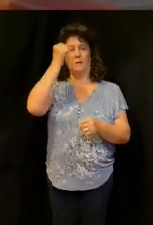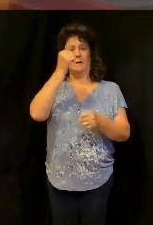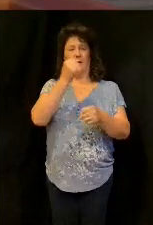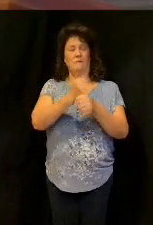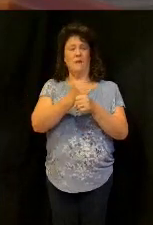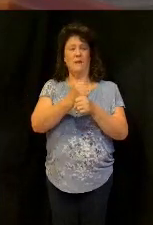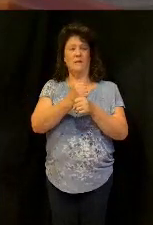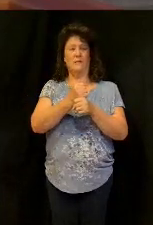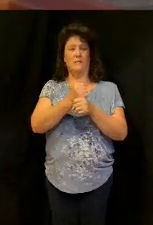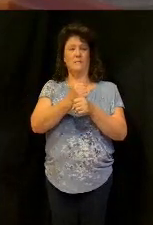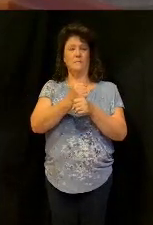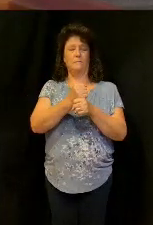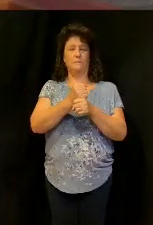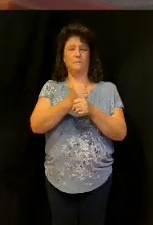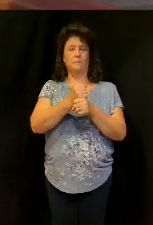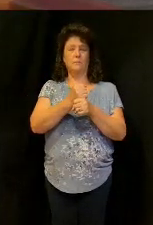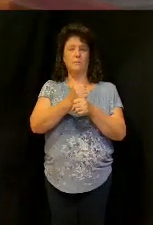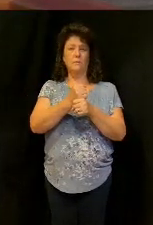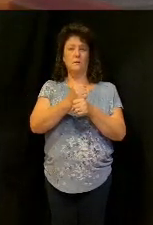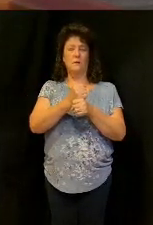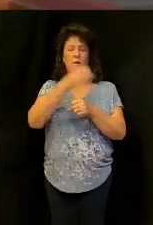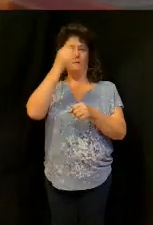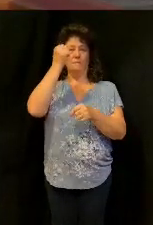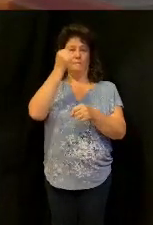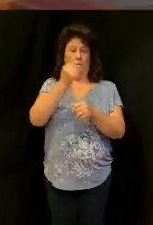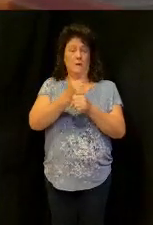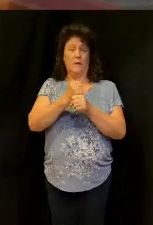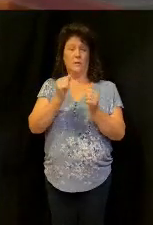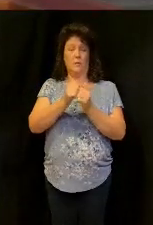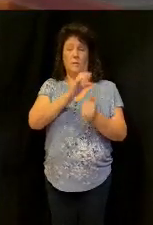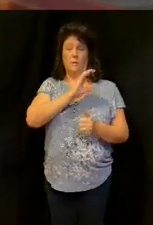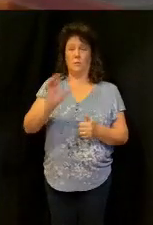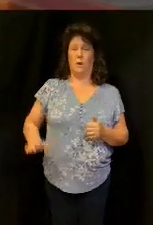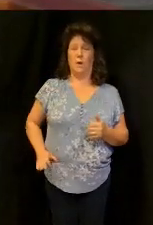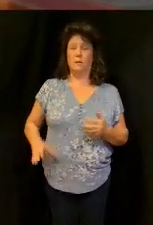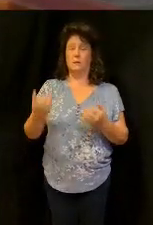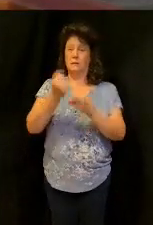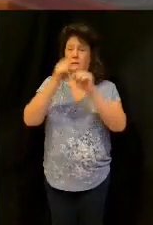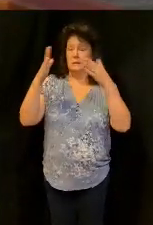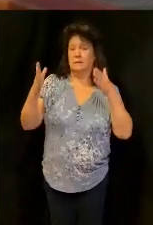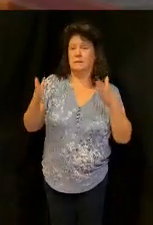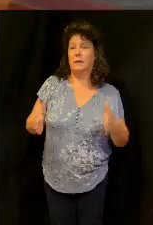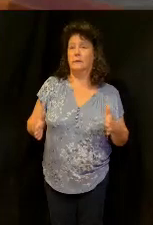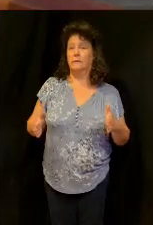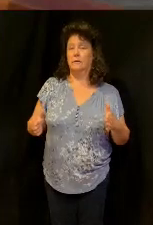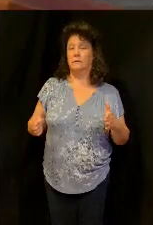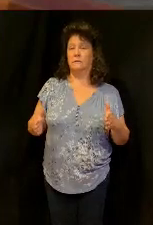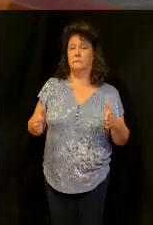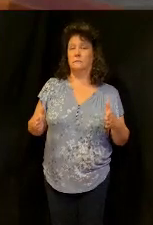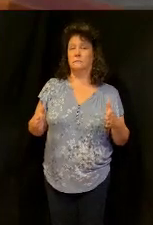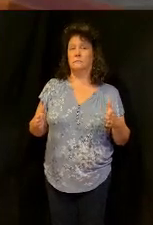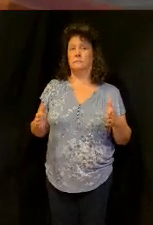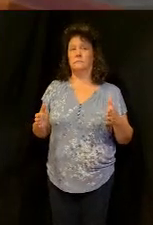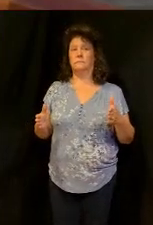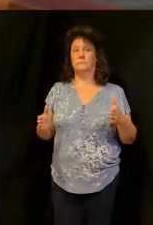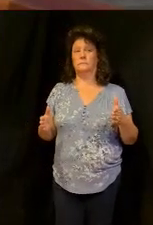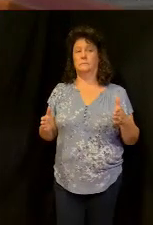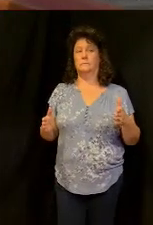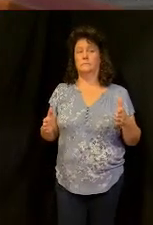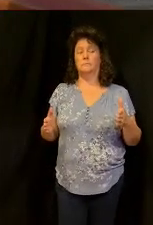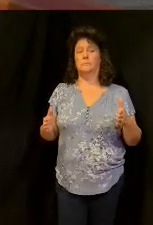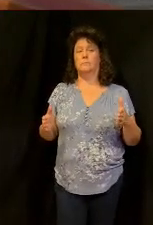is different than the submission of Christ as Lord. Let me say this again. I'm not talking about money I'm talking about anything. But we're talking about money.